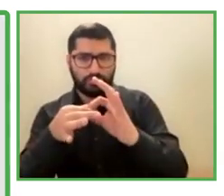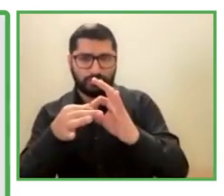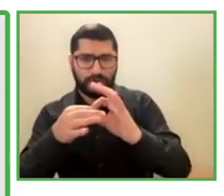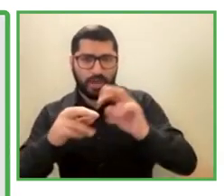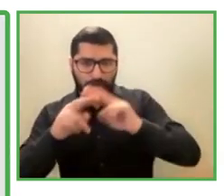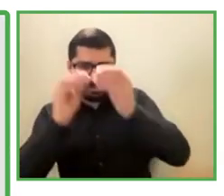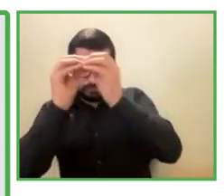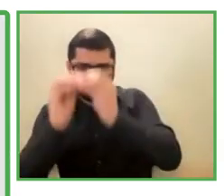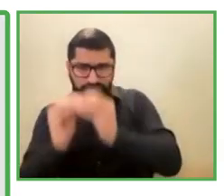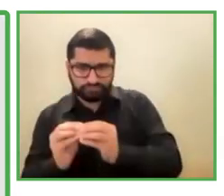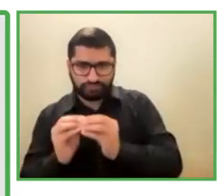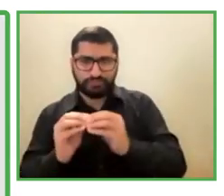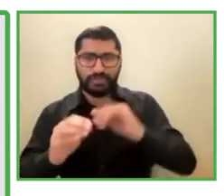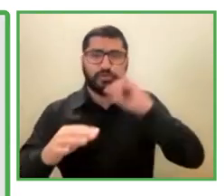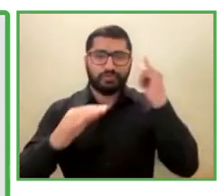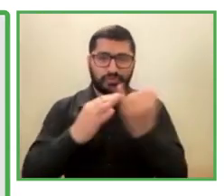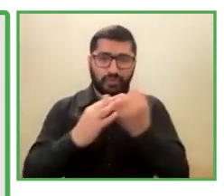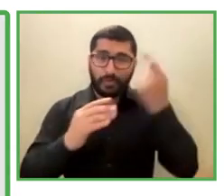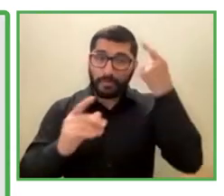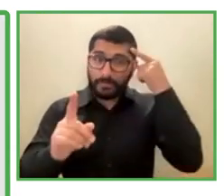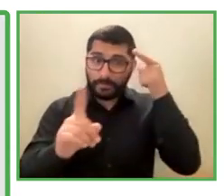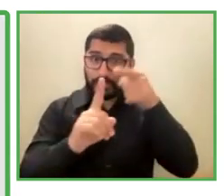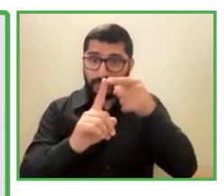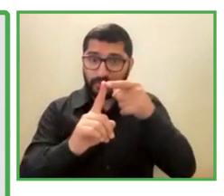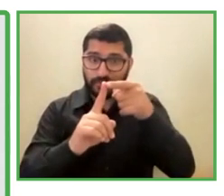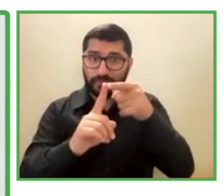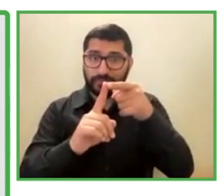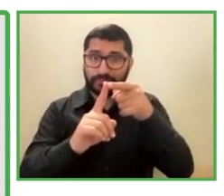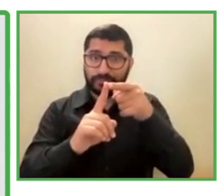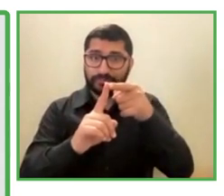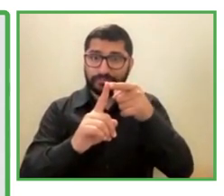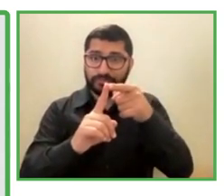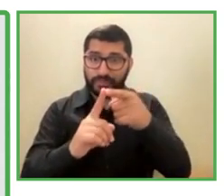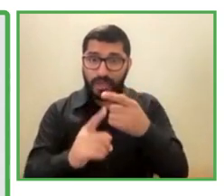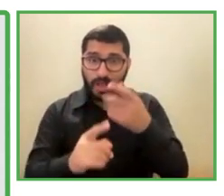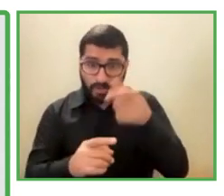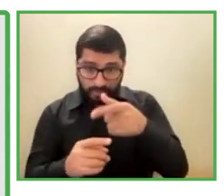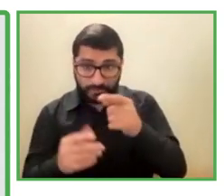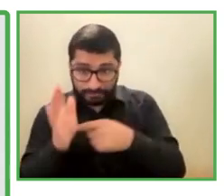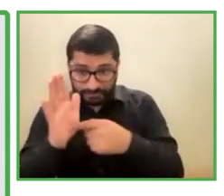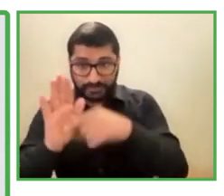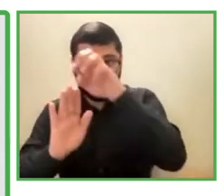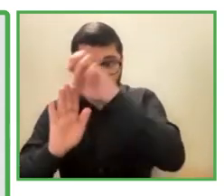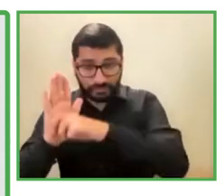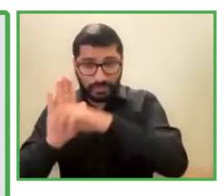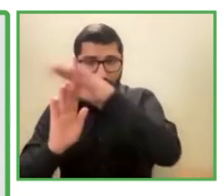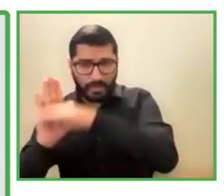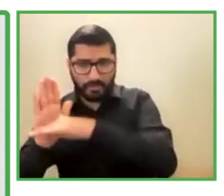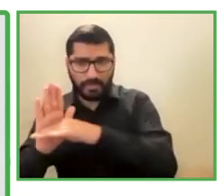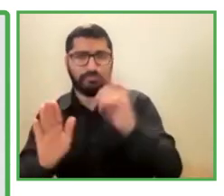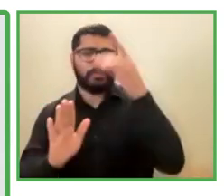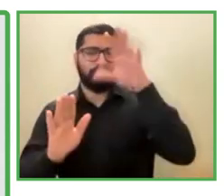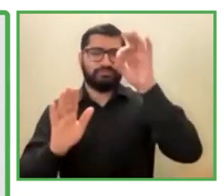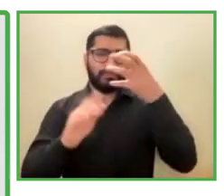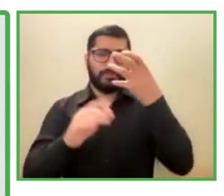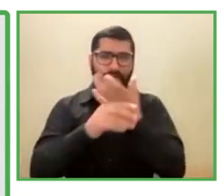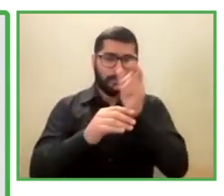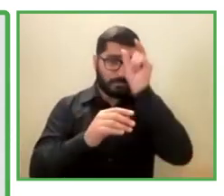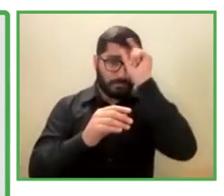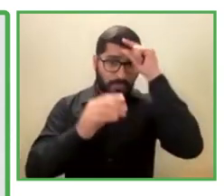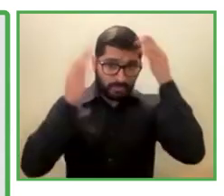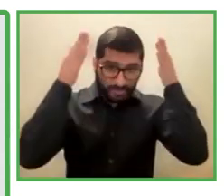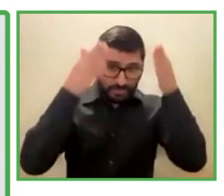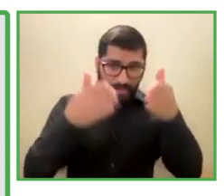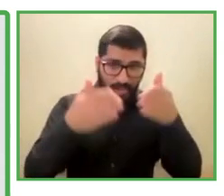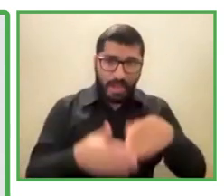The start of the, when we started the program, we encountered the first paradigm. As Alvaro mentioned